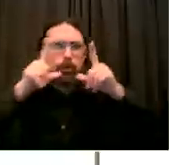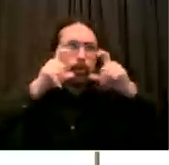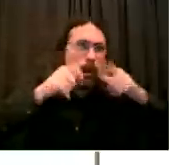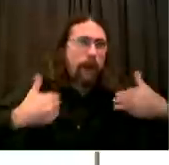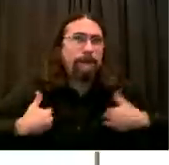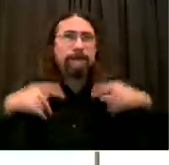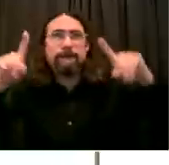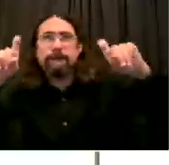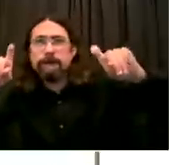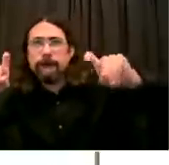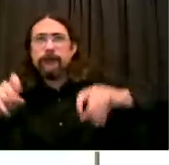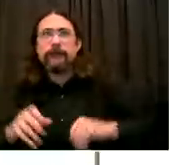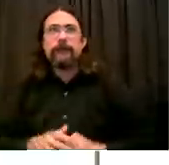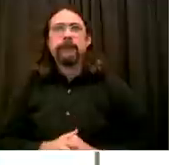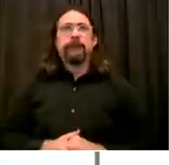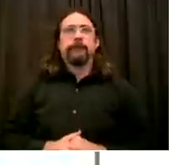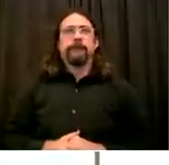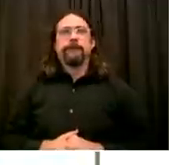reinfections.